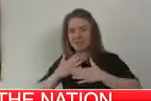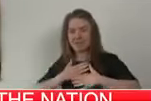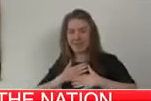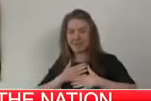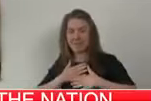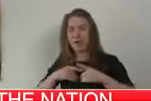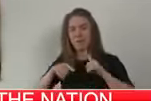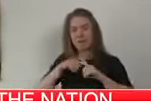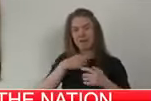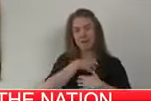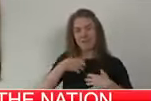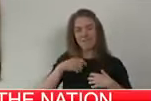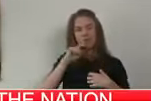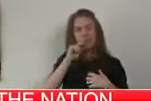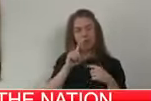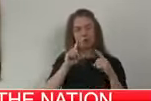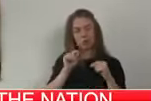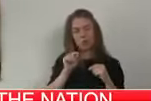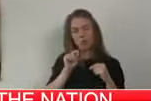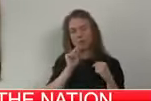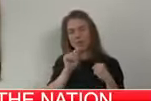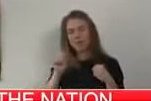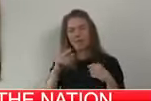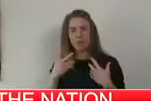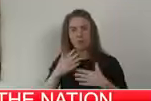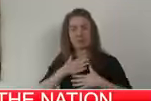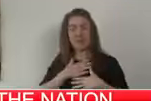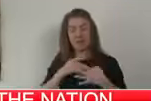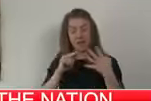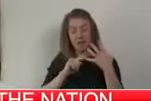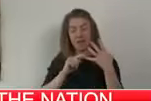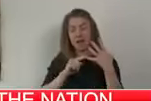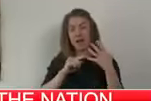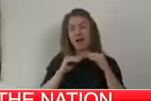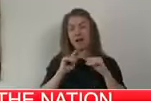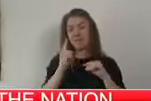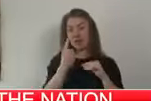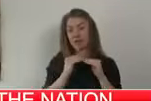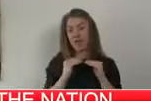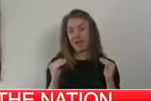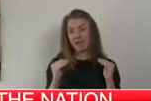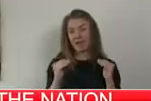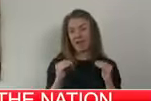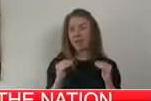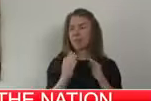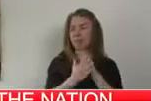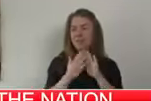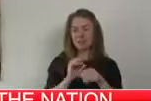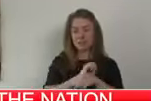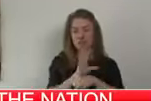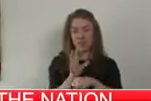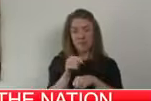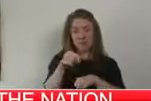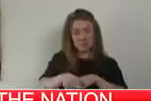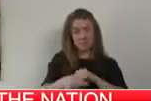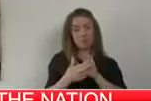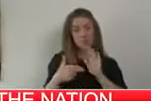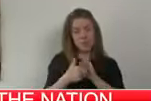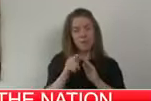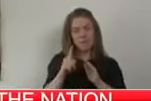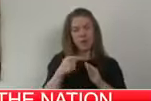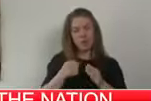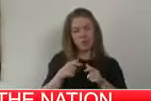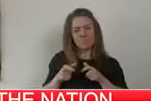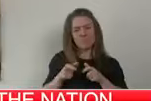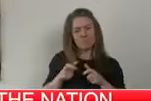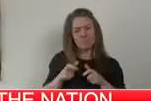the government will do too. Alert level one is where COVID-19 is here but contained. In